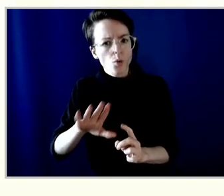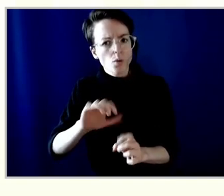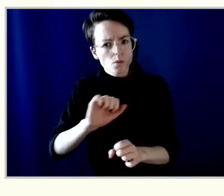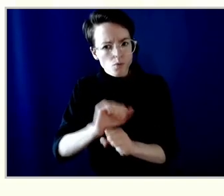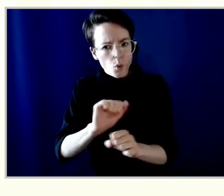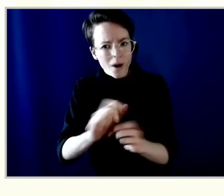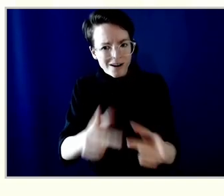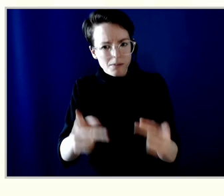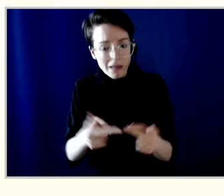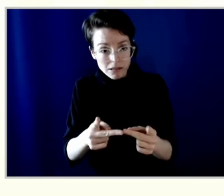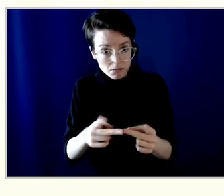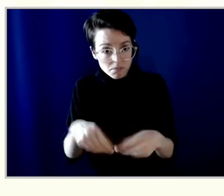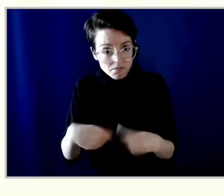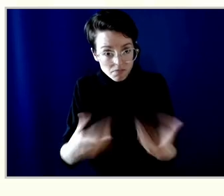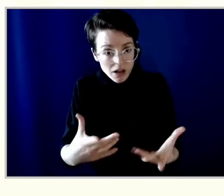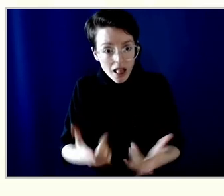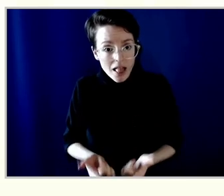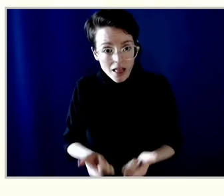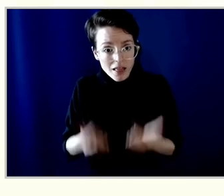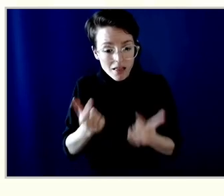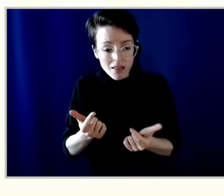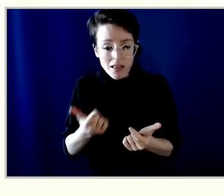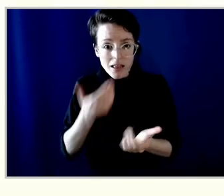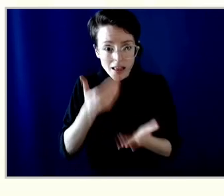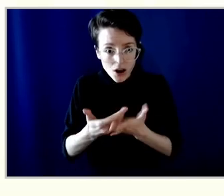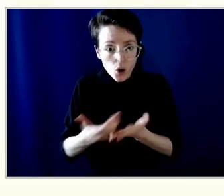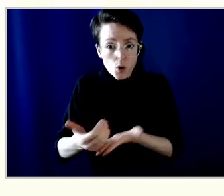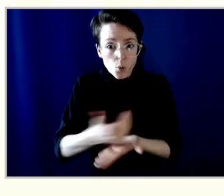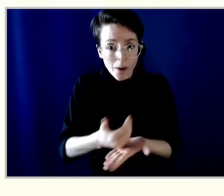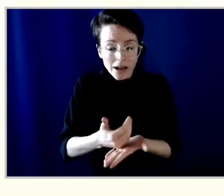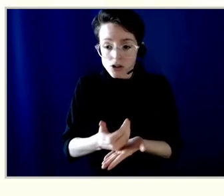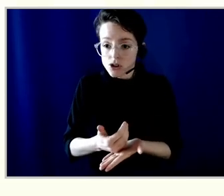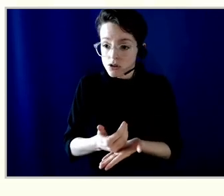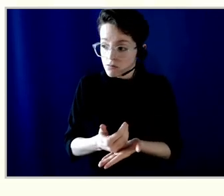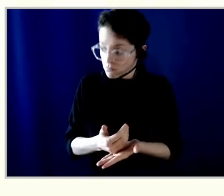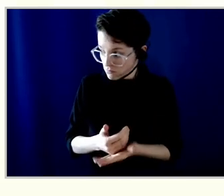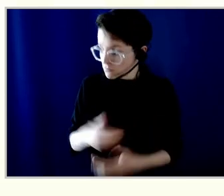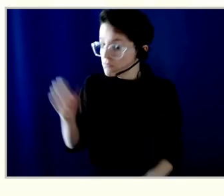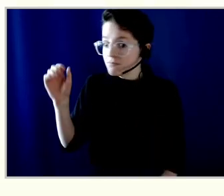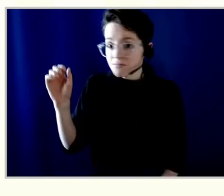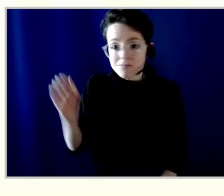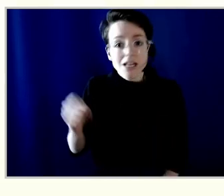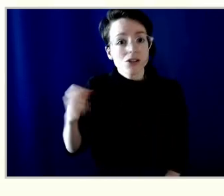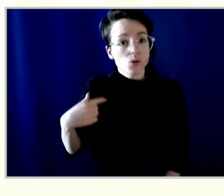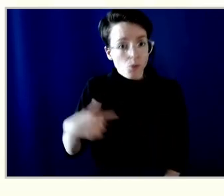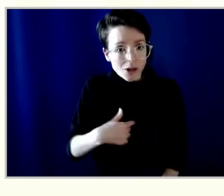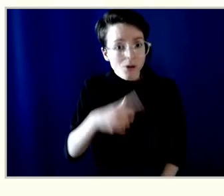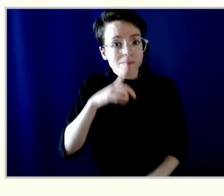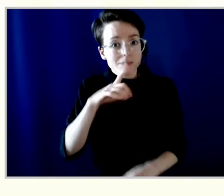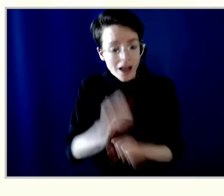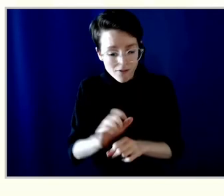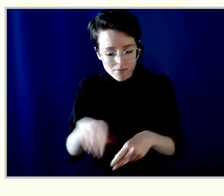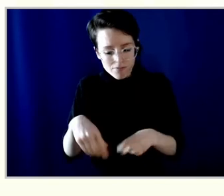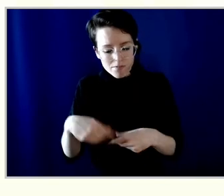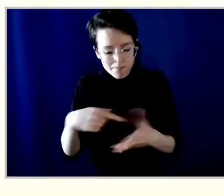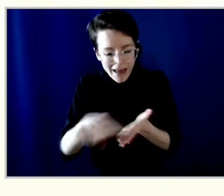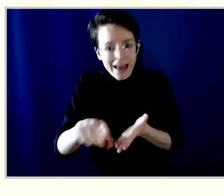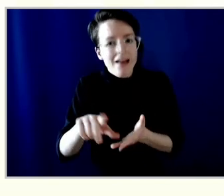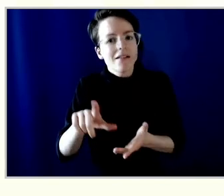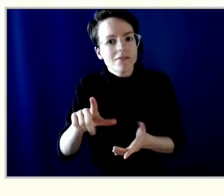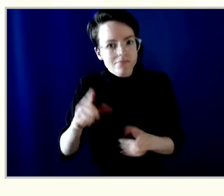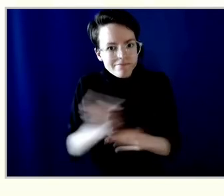Yes. Thanks for the question, Karim. So we are a living wage employer. So that continues. And so every year we adjust